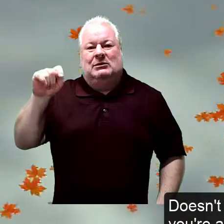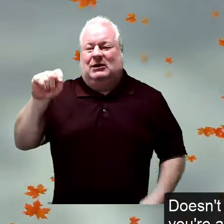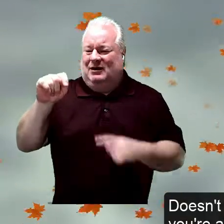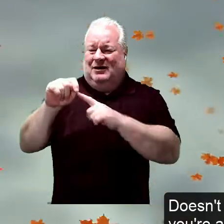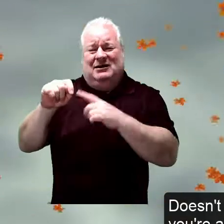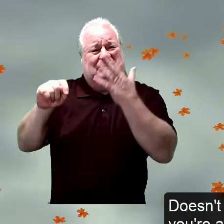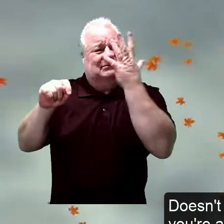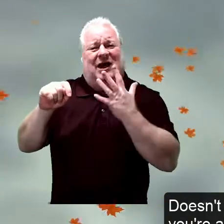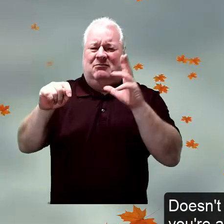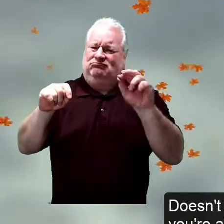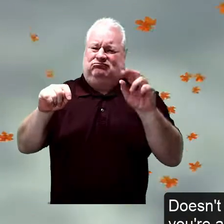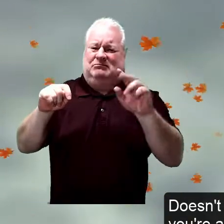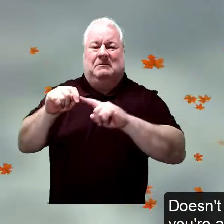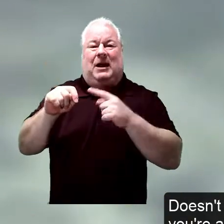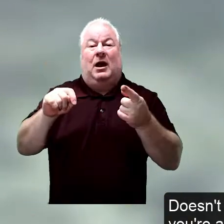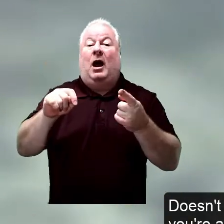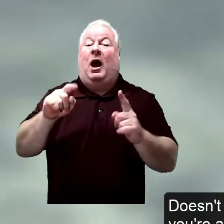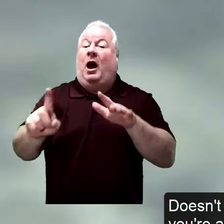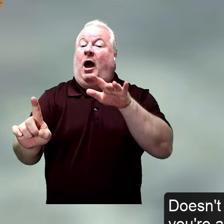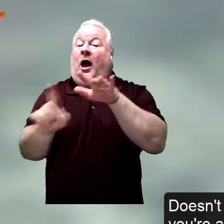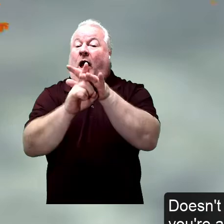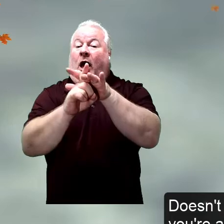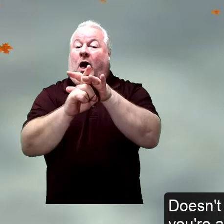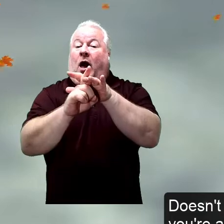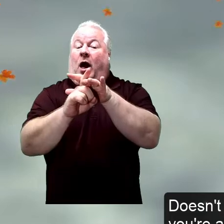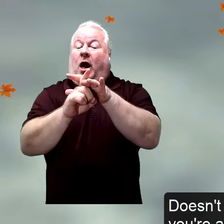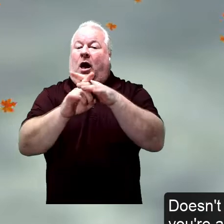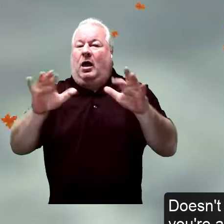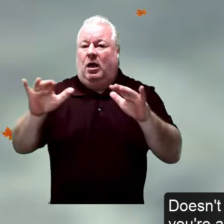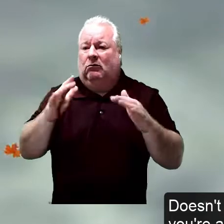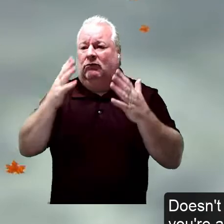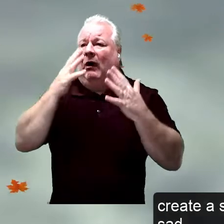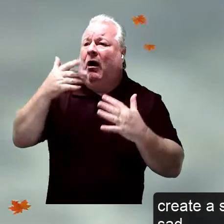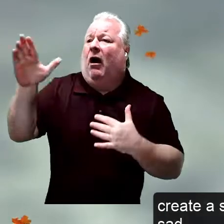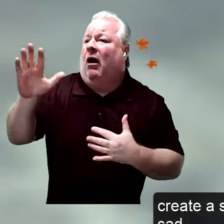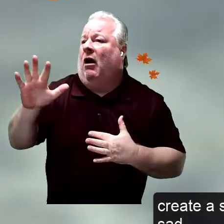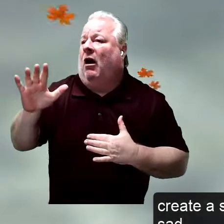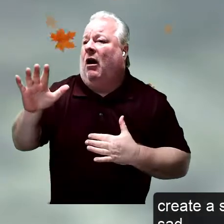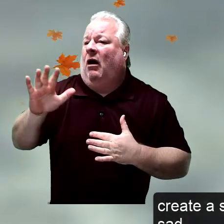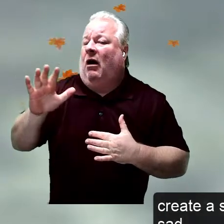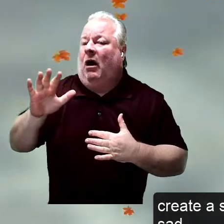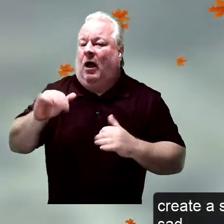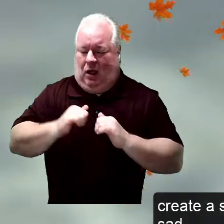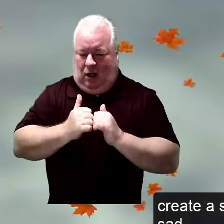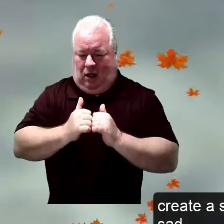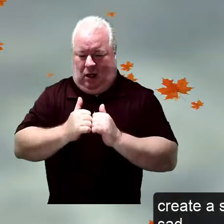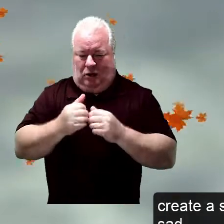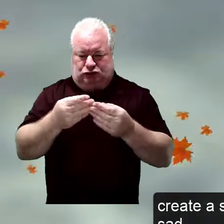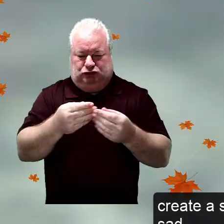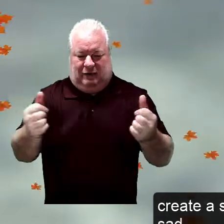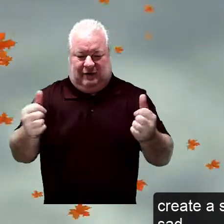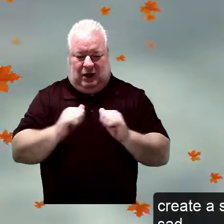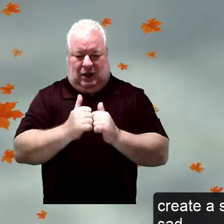don't feel sad. It means that you're able to visit sadness, create a strategy